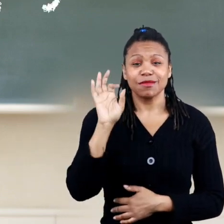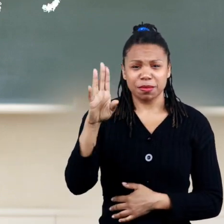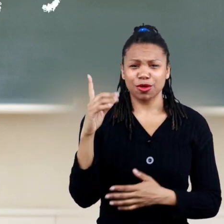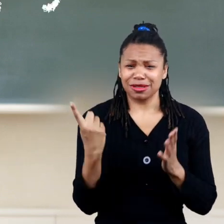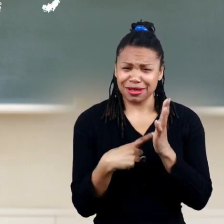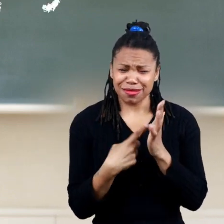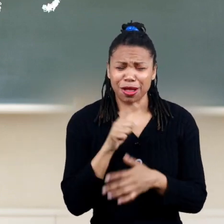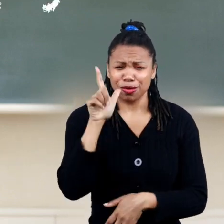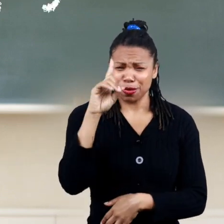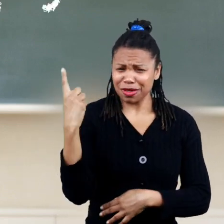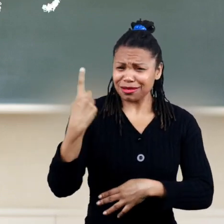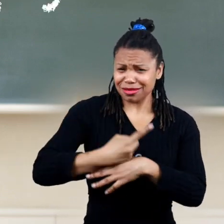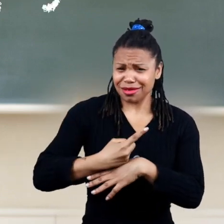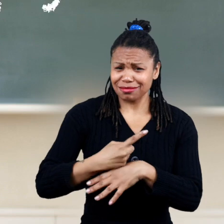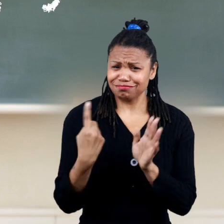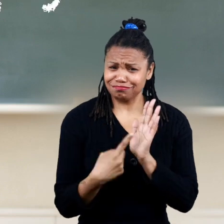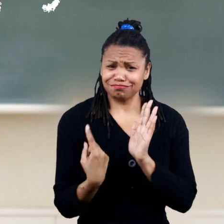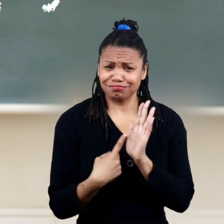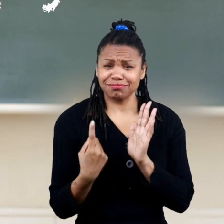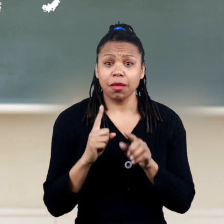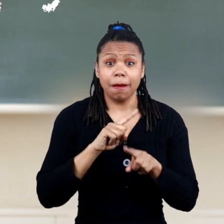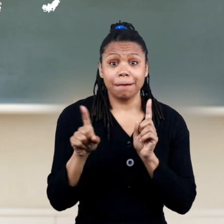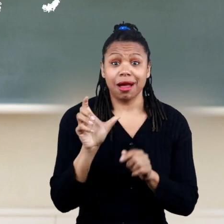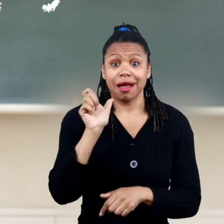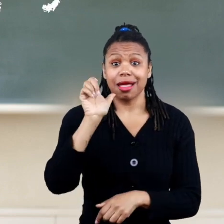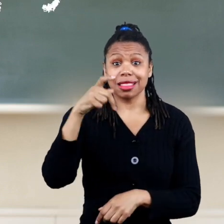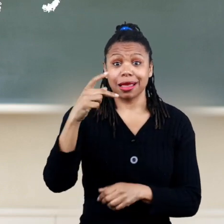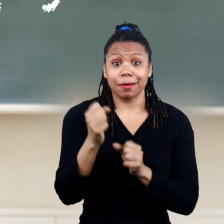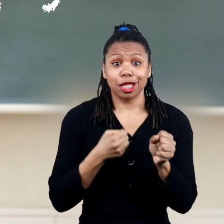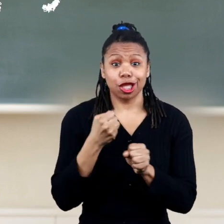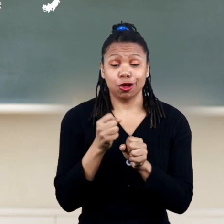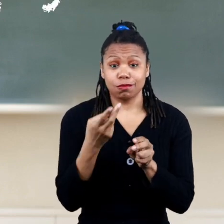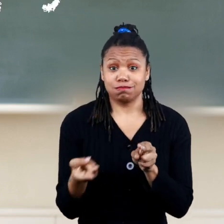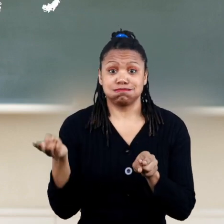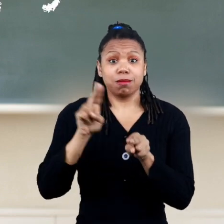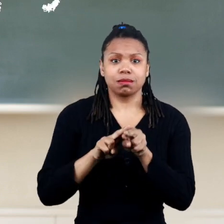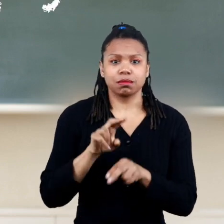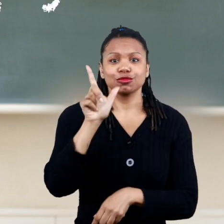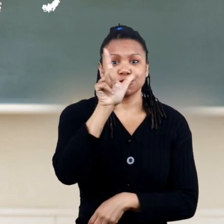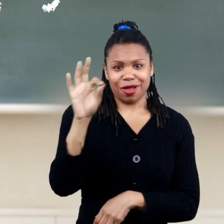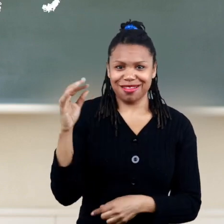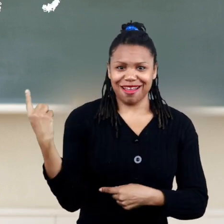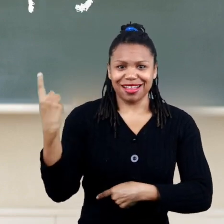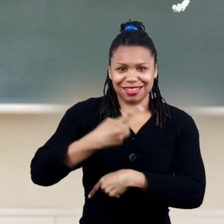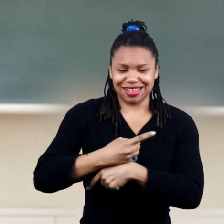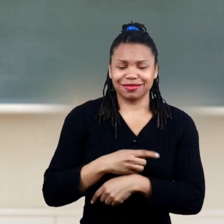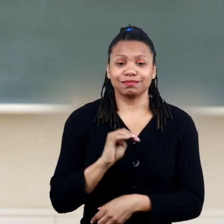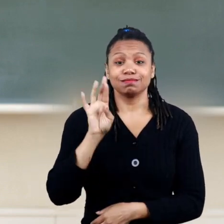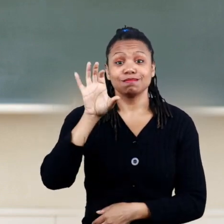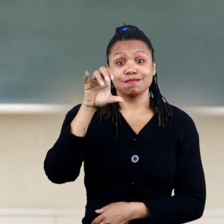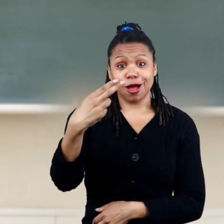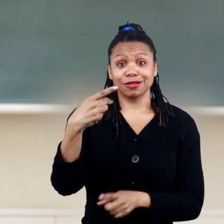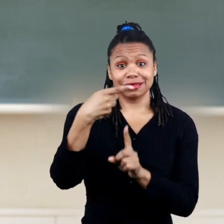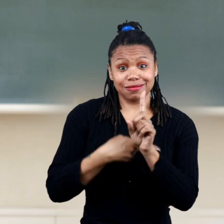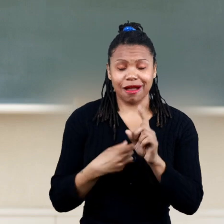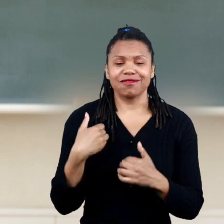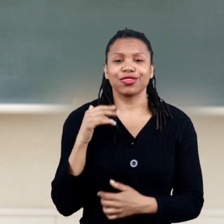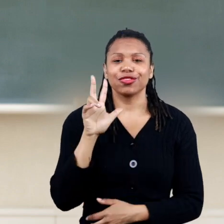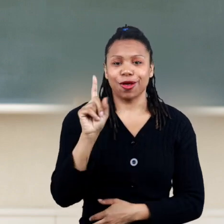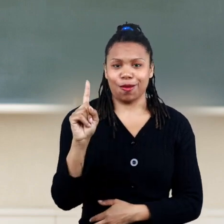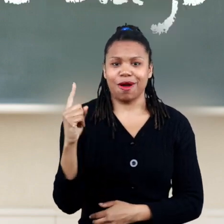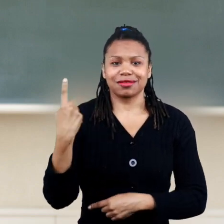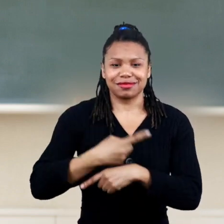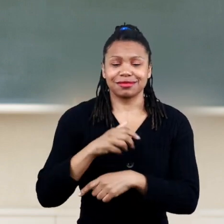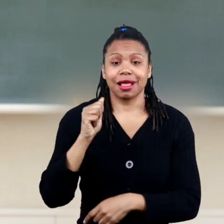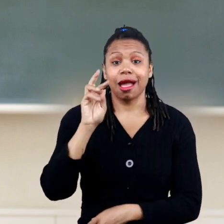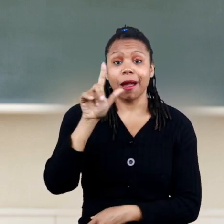february usually has 28 days but during a leap year it will have 29 days march has 31